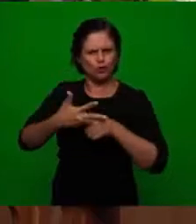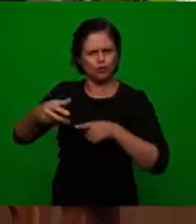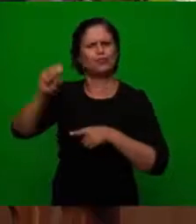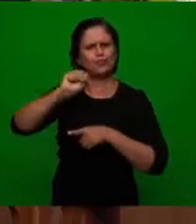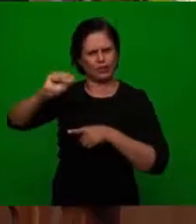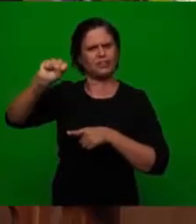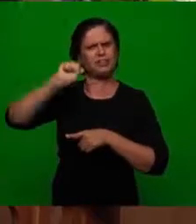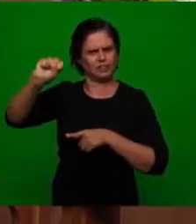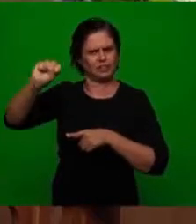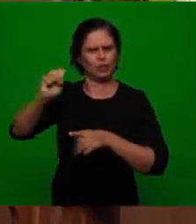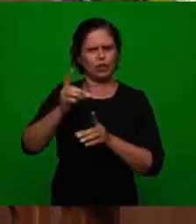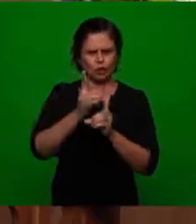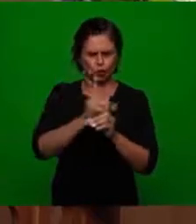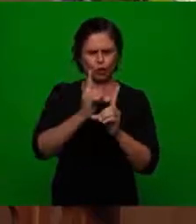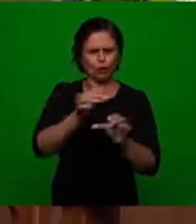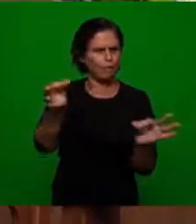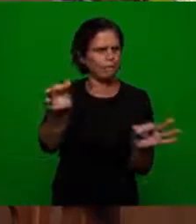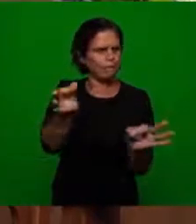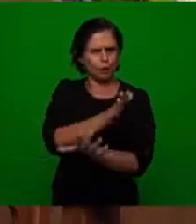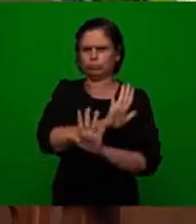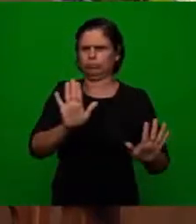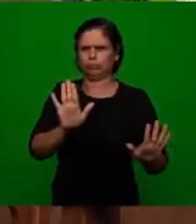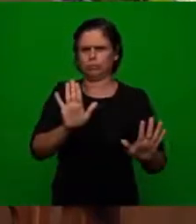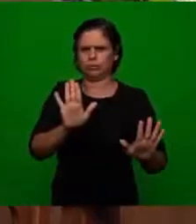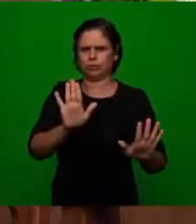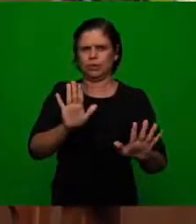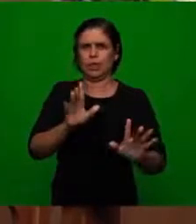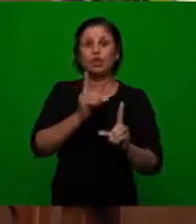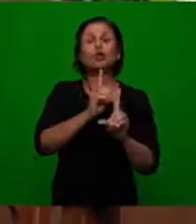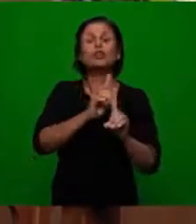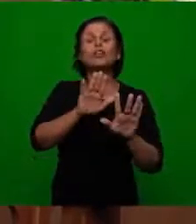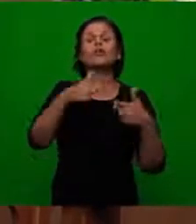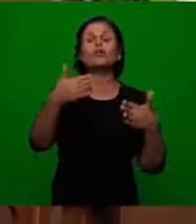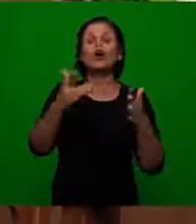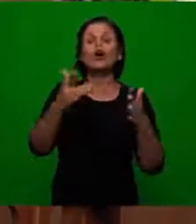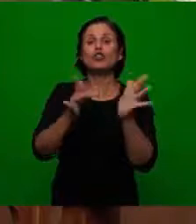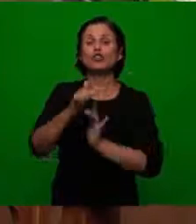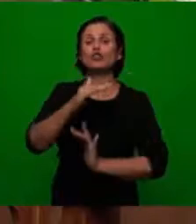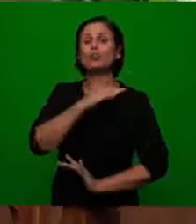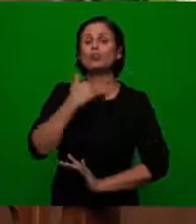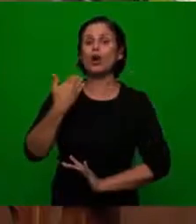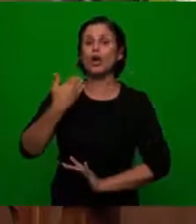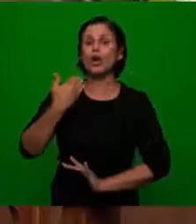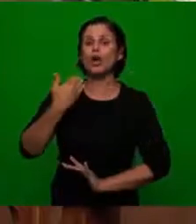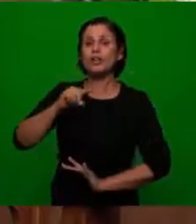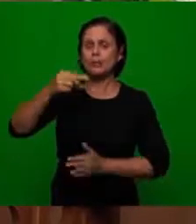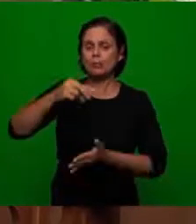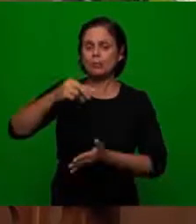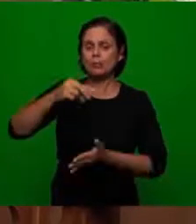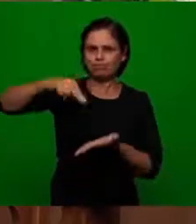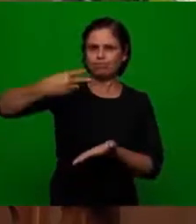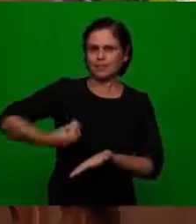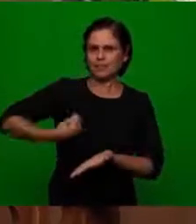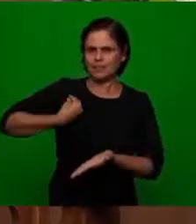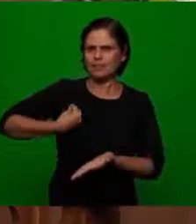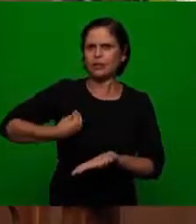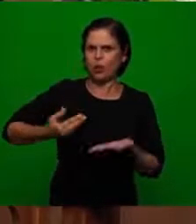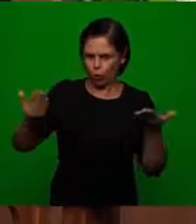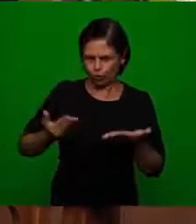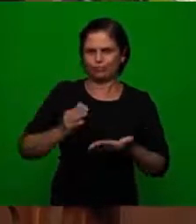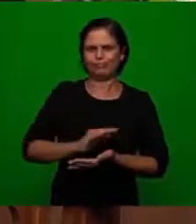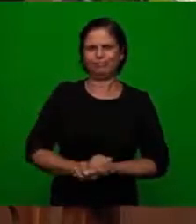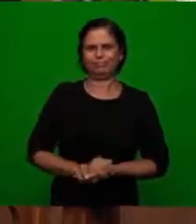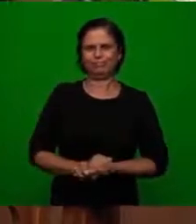everything was established so the doctrine was Jesus died and Jesus resurrected and he is alive amongst